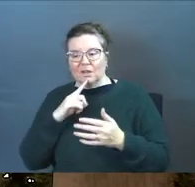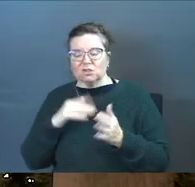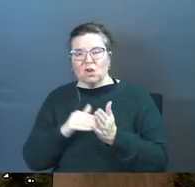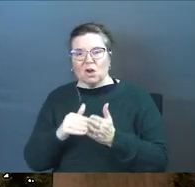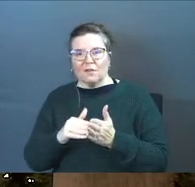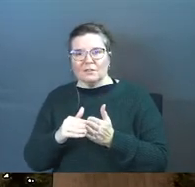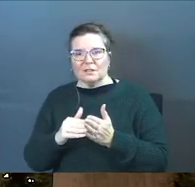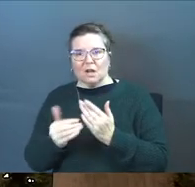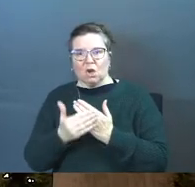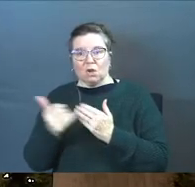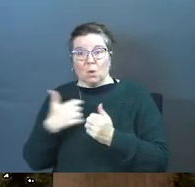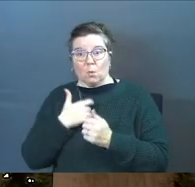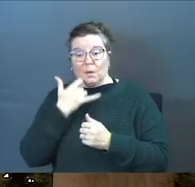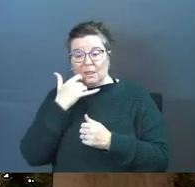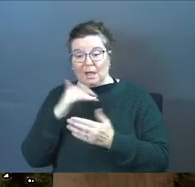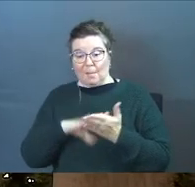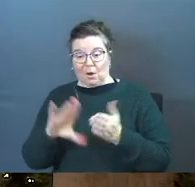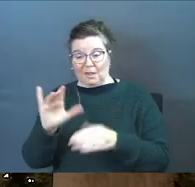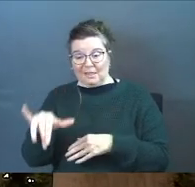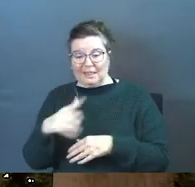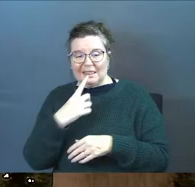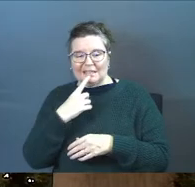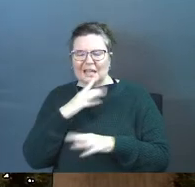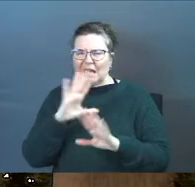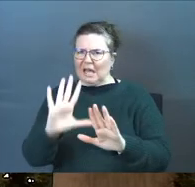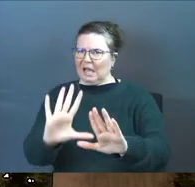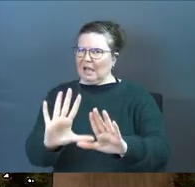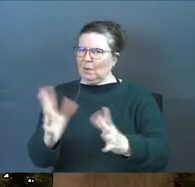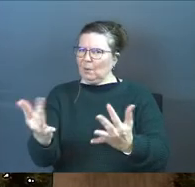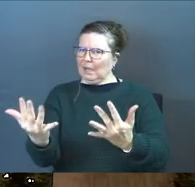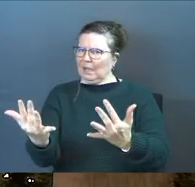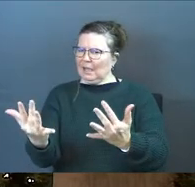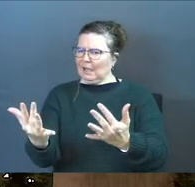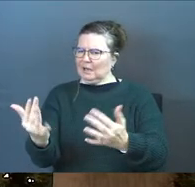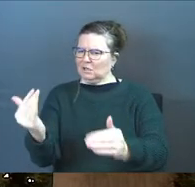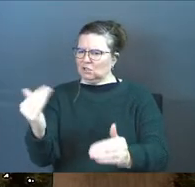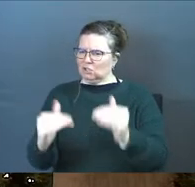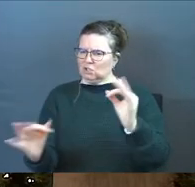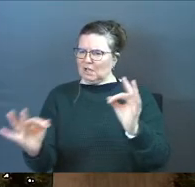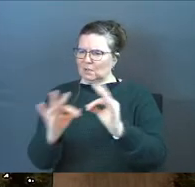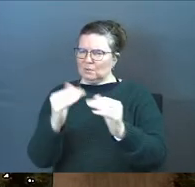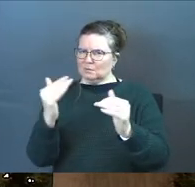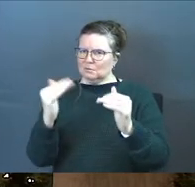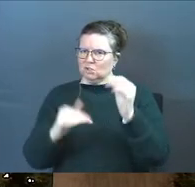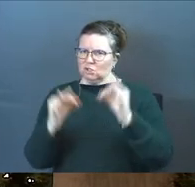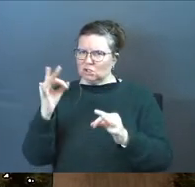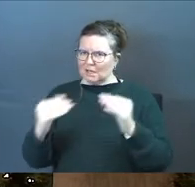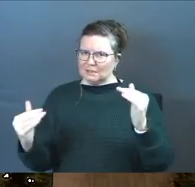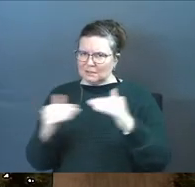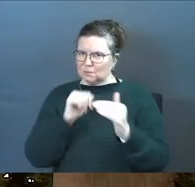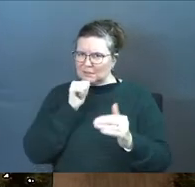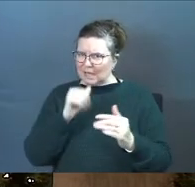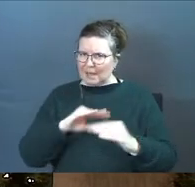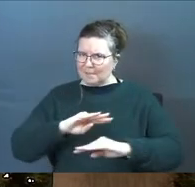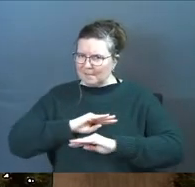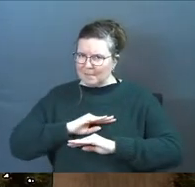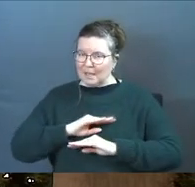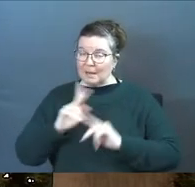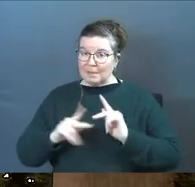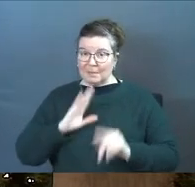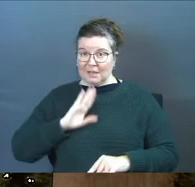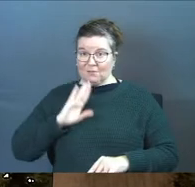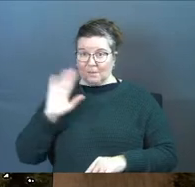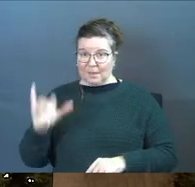there's often a call with a pardon like that that says, wait a second, justice here was not done and people get